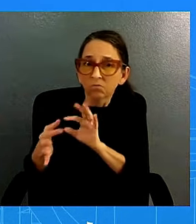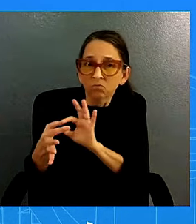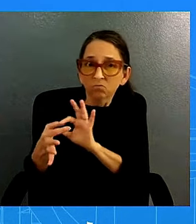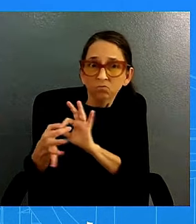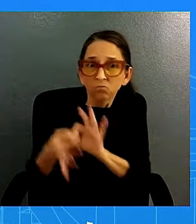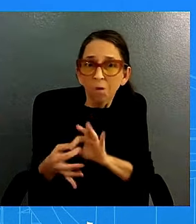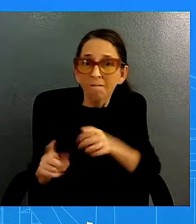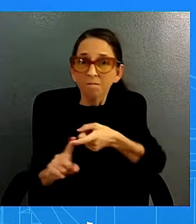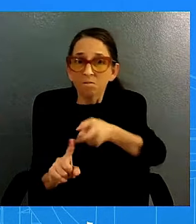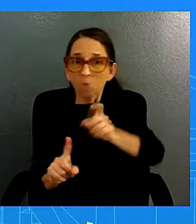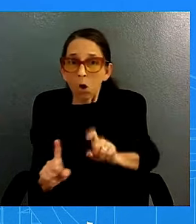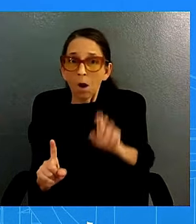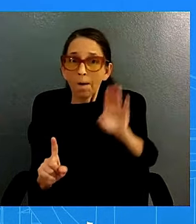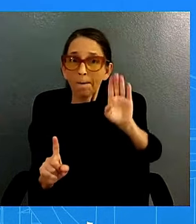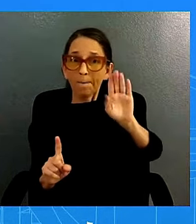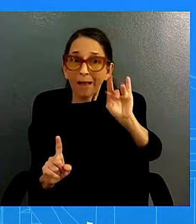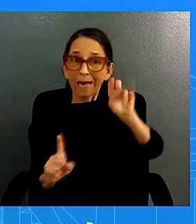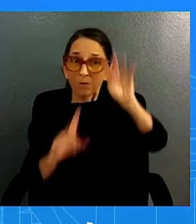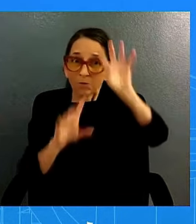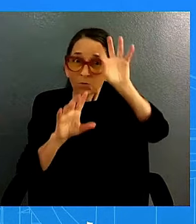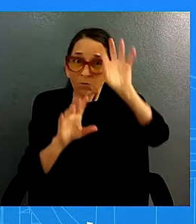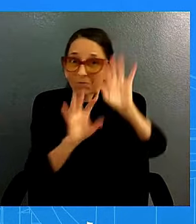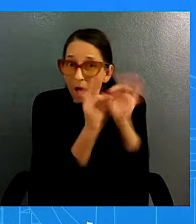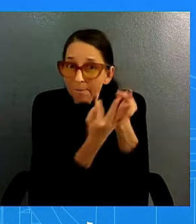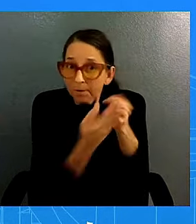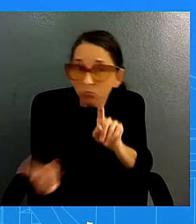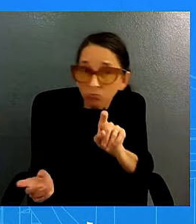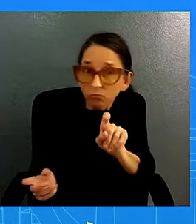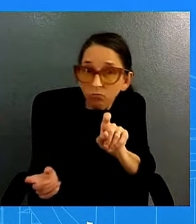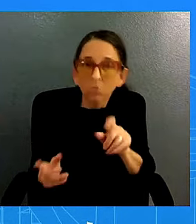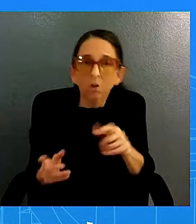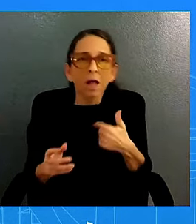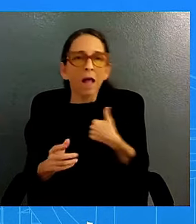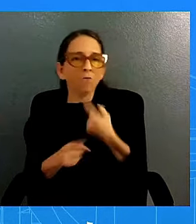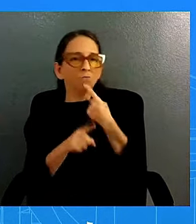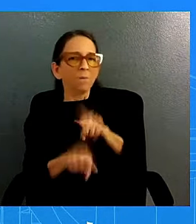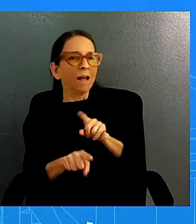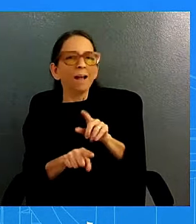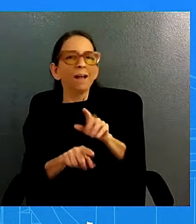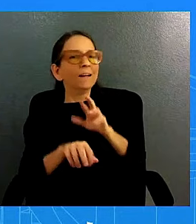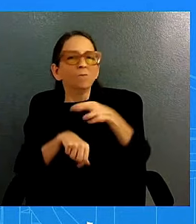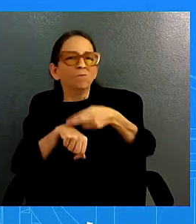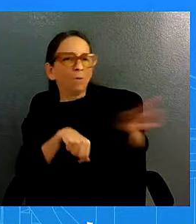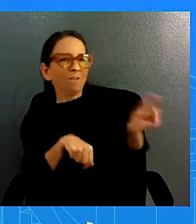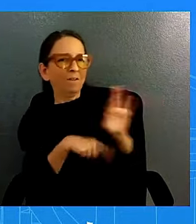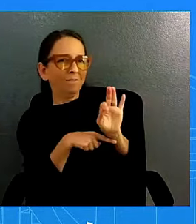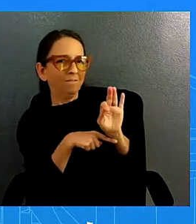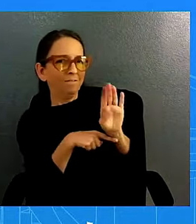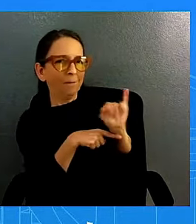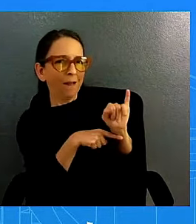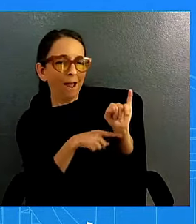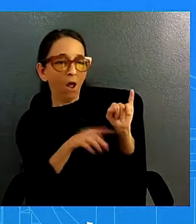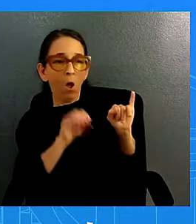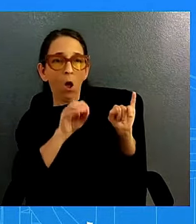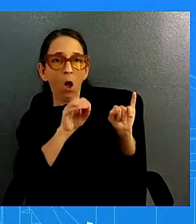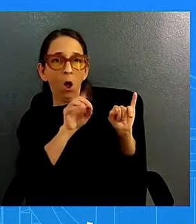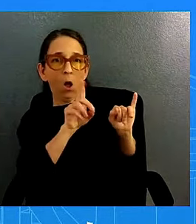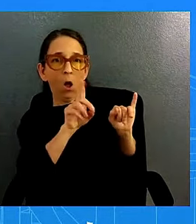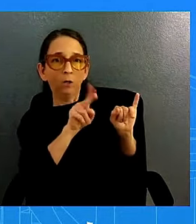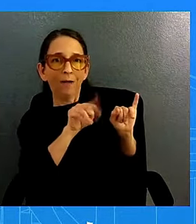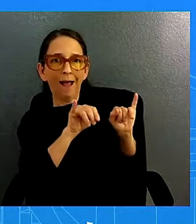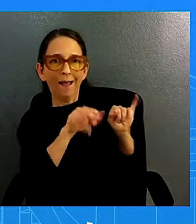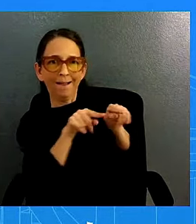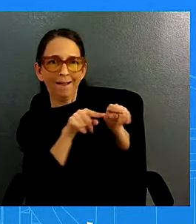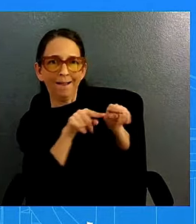and odni on this they can speak to the specifics i would also have to refer you to the campaign and well that's the thing yeah he's not a member of the